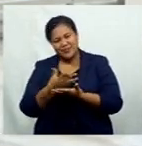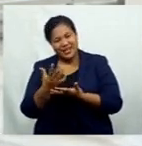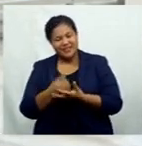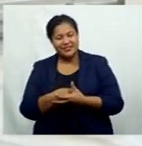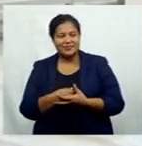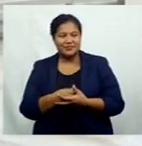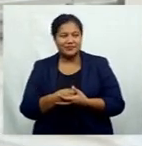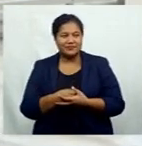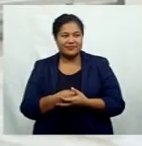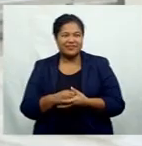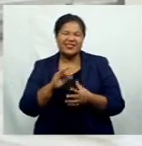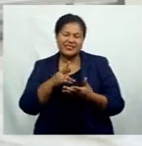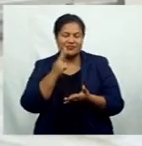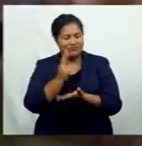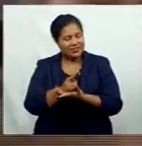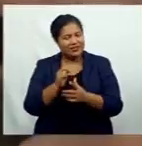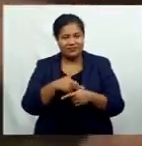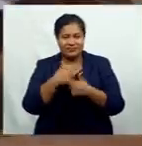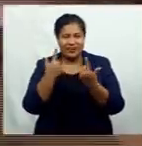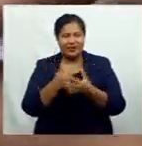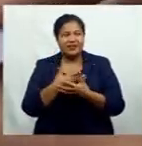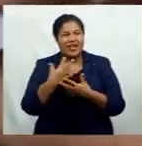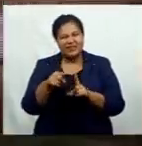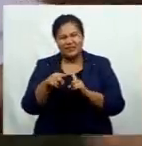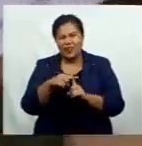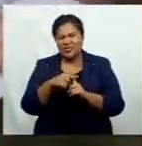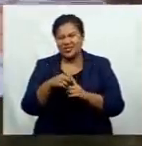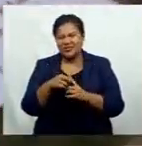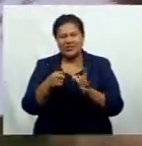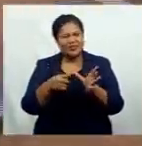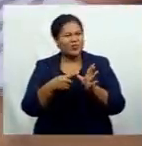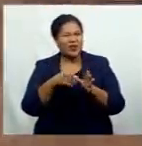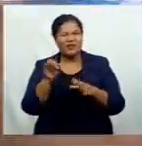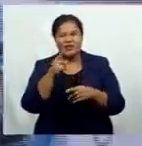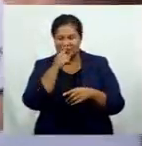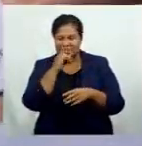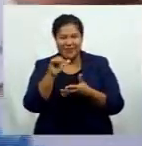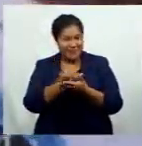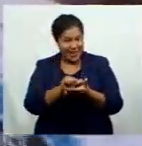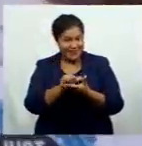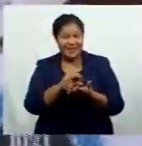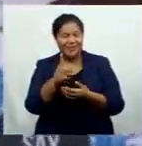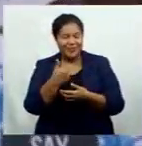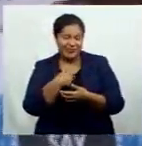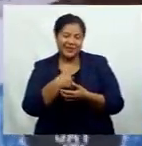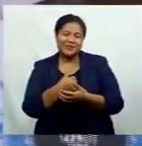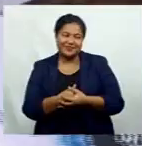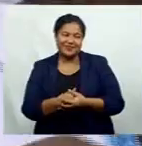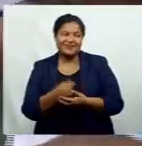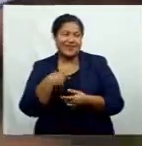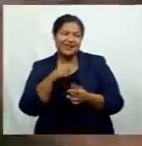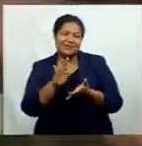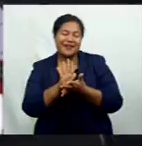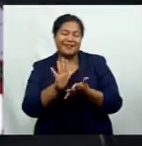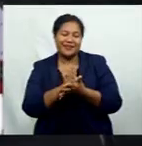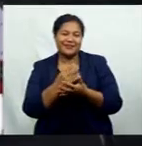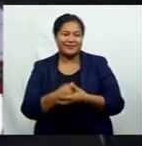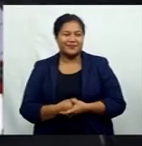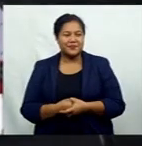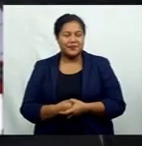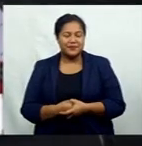been, it's been really great. And the positive response that I've been getting from my customers, that's also been really great.